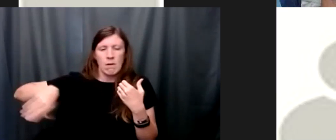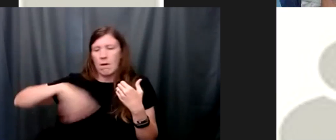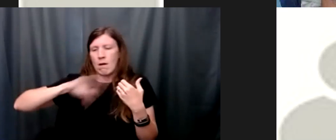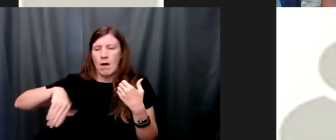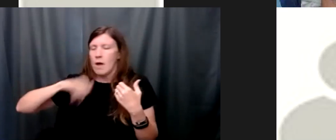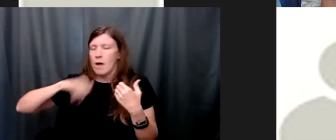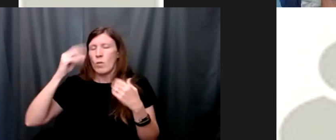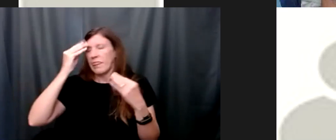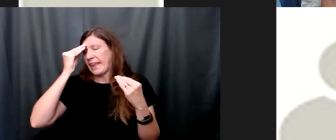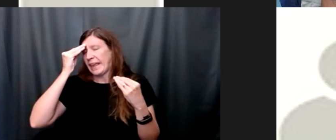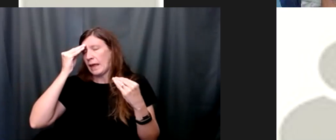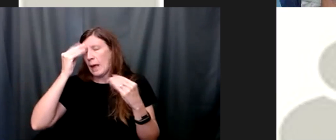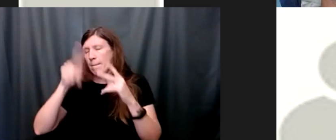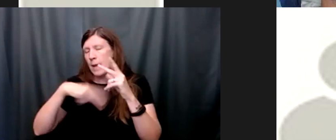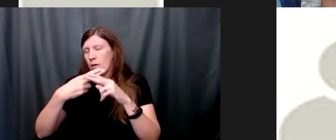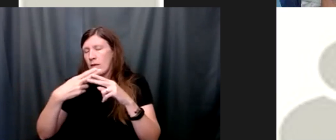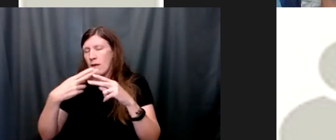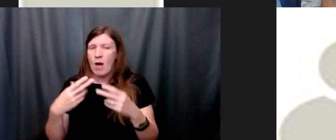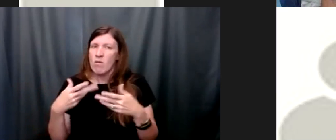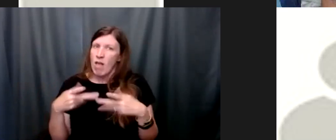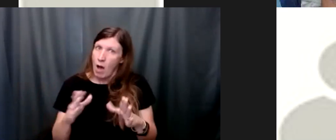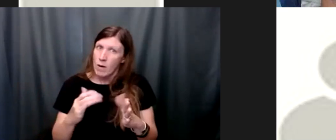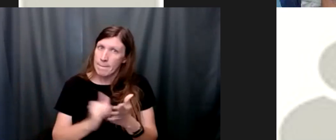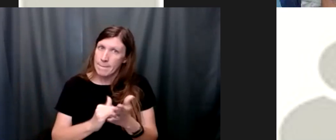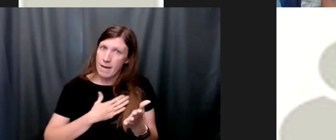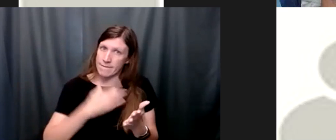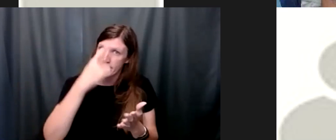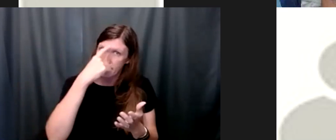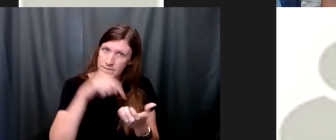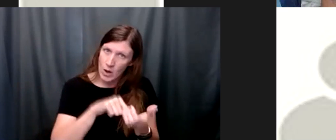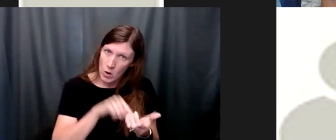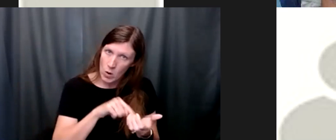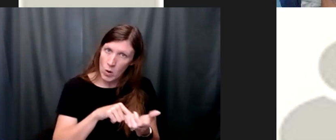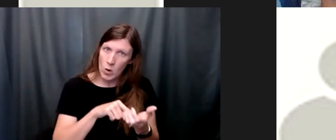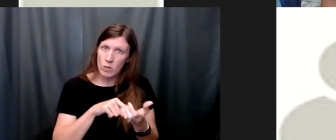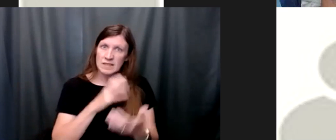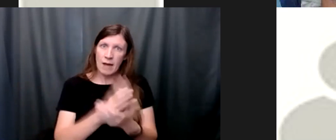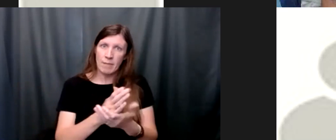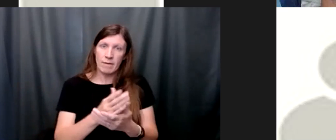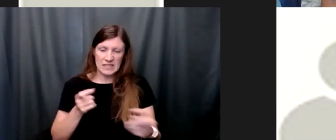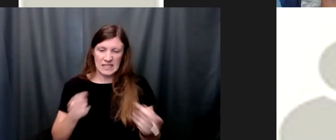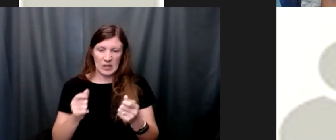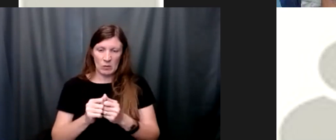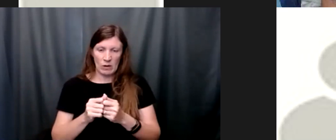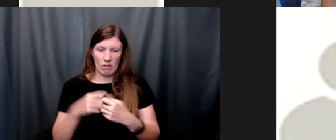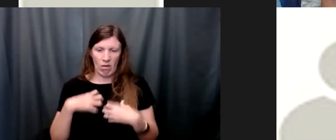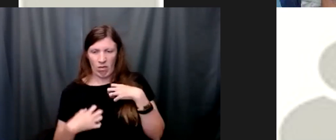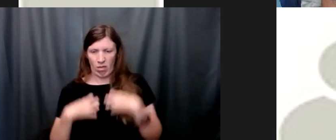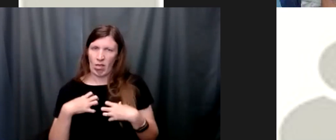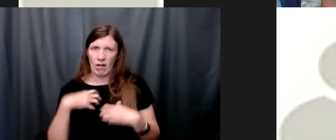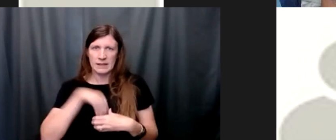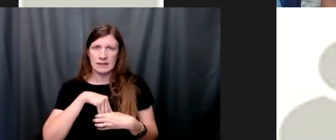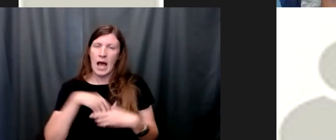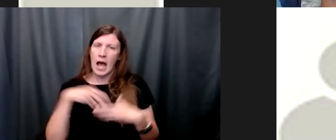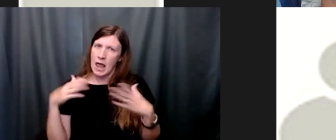i was letting my phone be a distraction from actually dealing with things that are internal i was actually allowing the phone become a